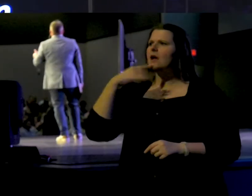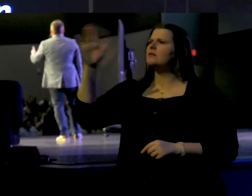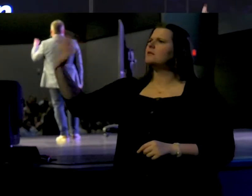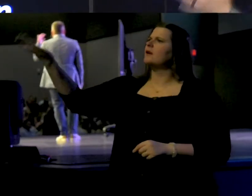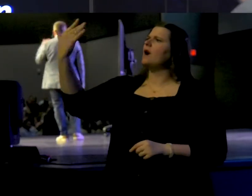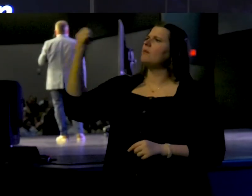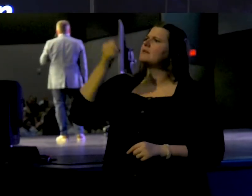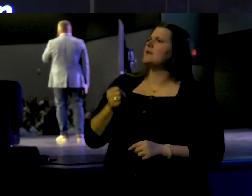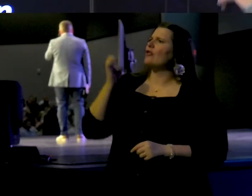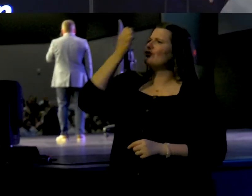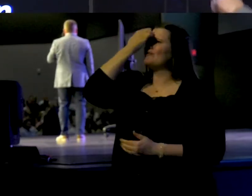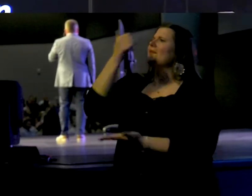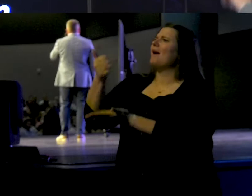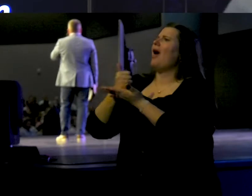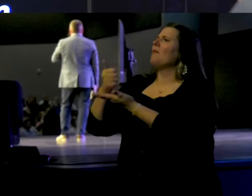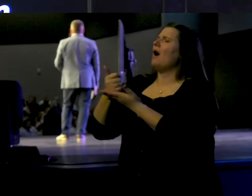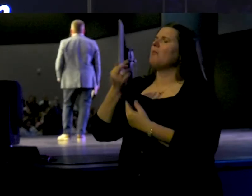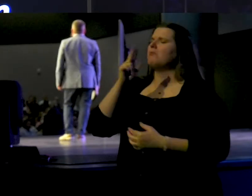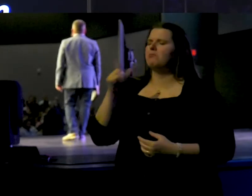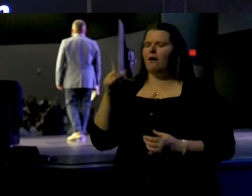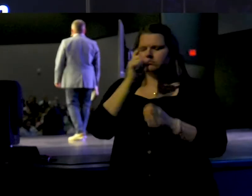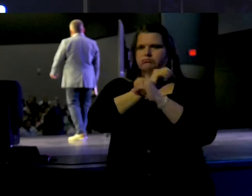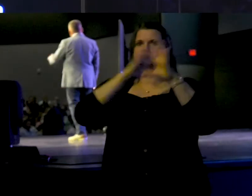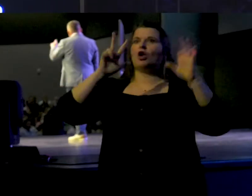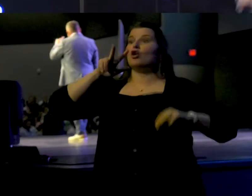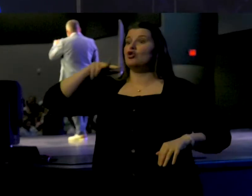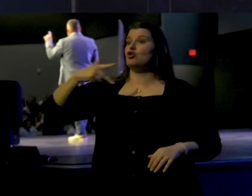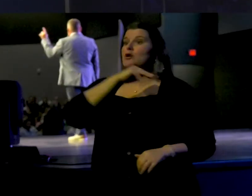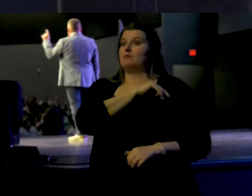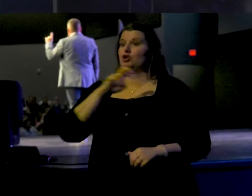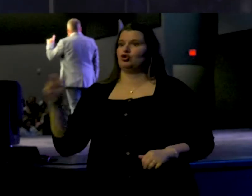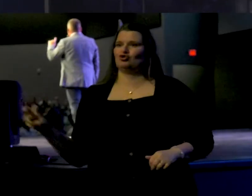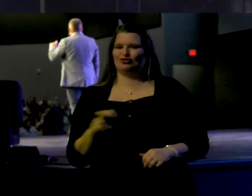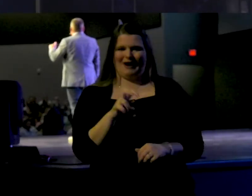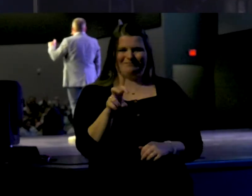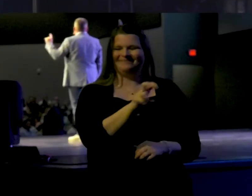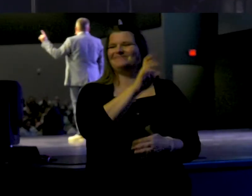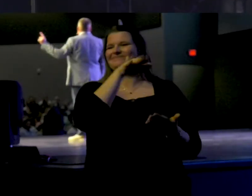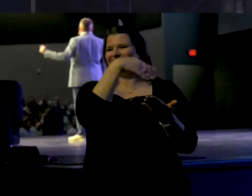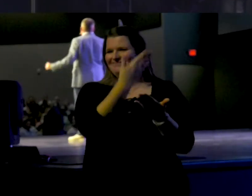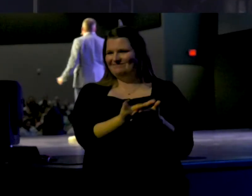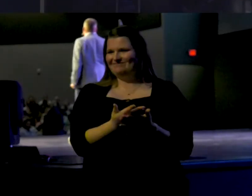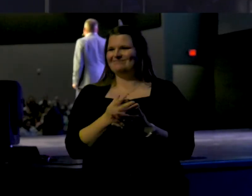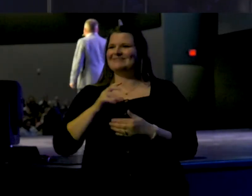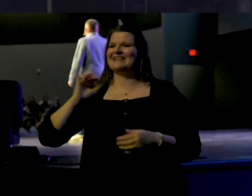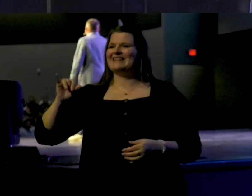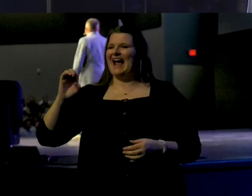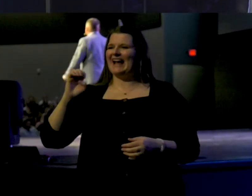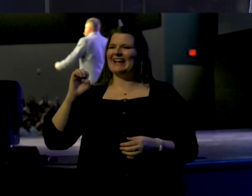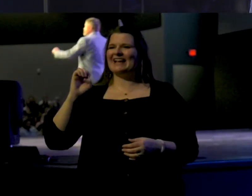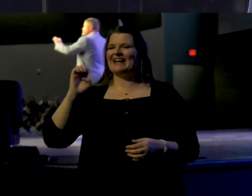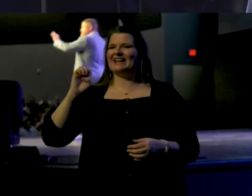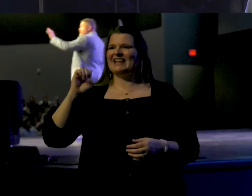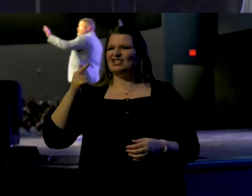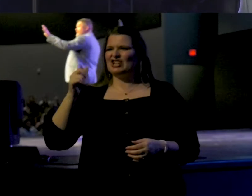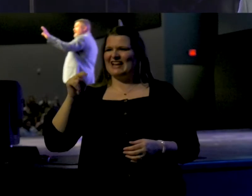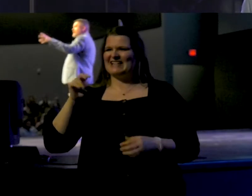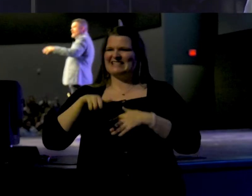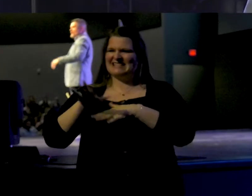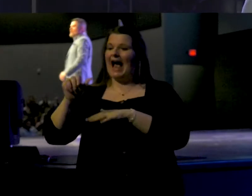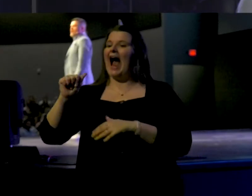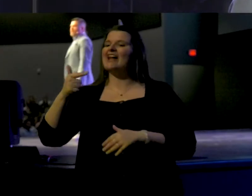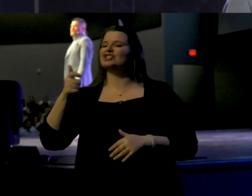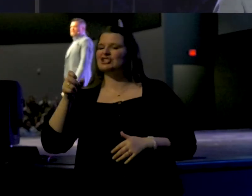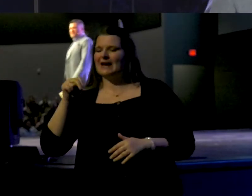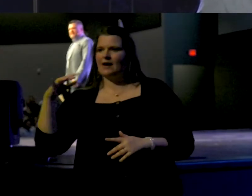Europe and help us. And on Paul's third missionary journey, he makes his way across the Aegean Sea into the southern